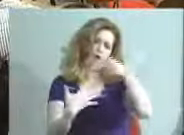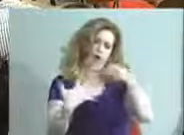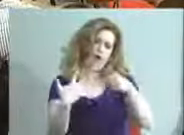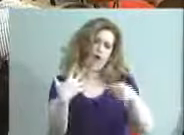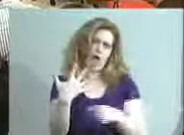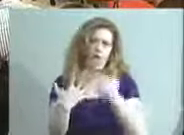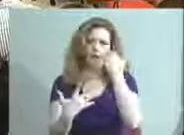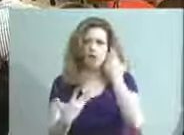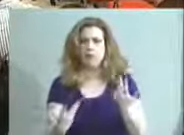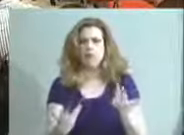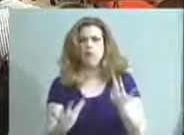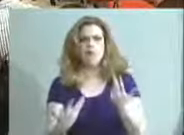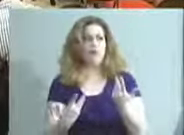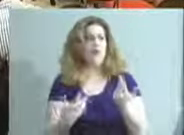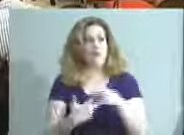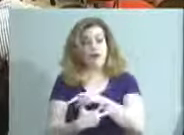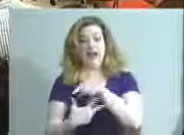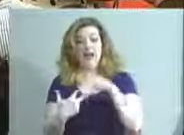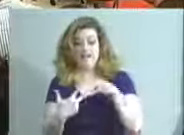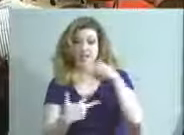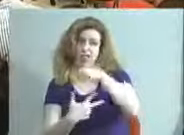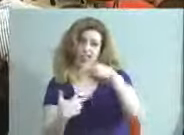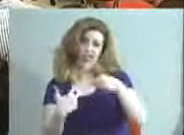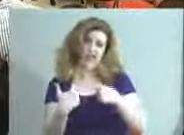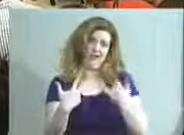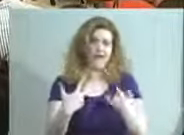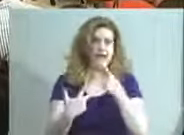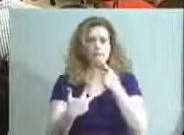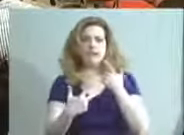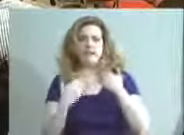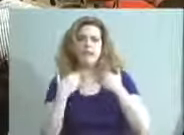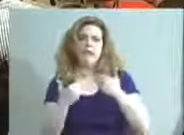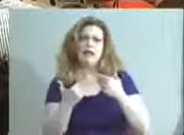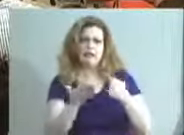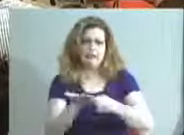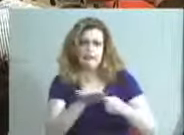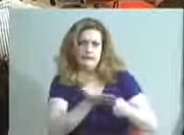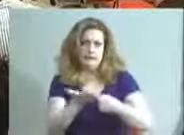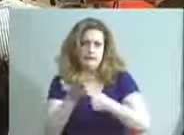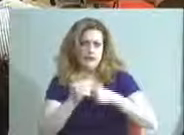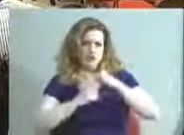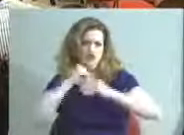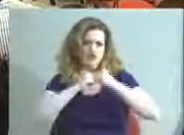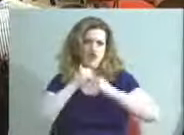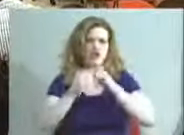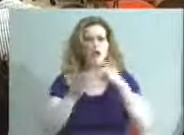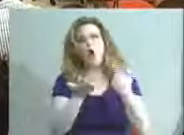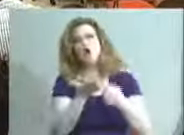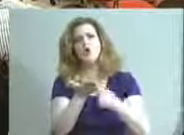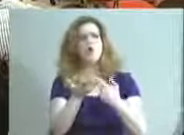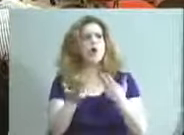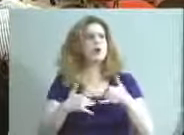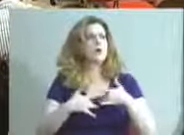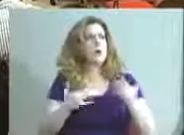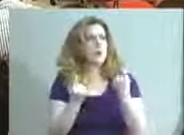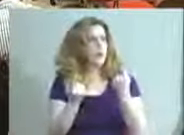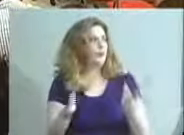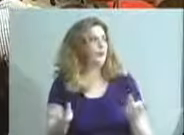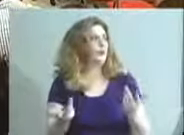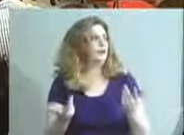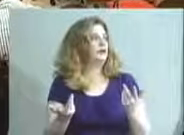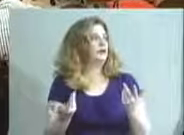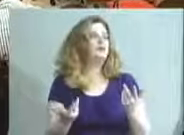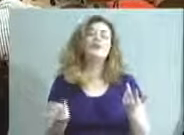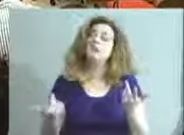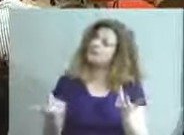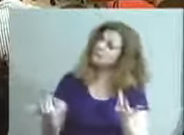you know, I mean, we've got three, but let's start to structure our talk around banging them out. What are we doing? We want to